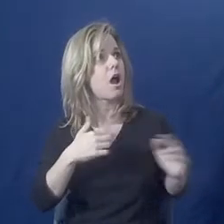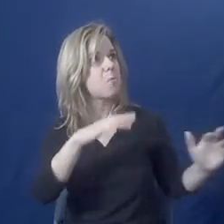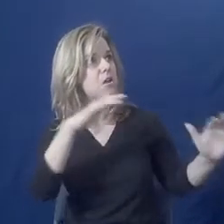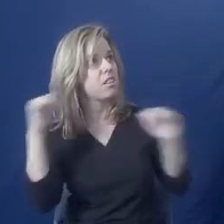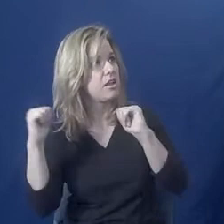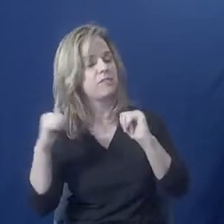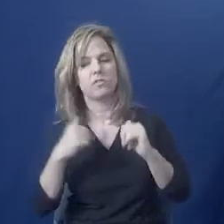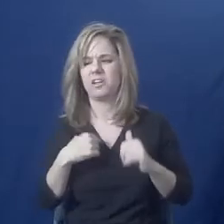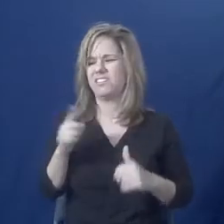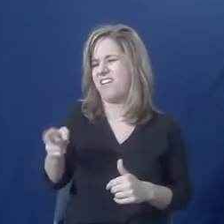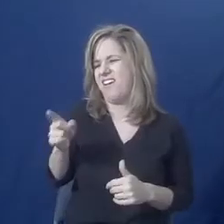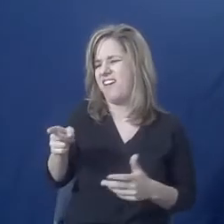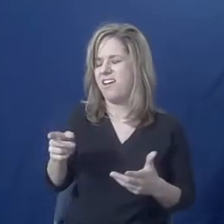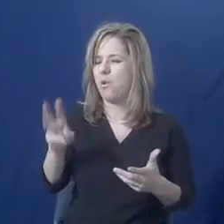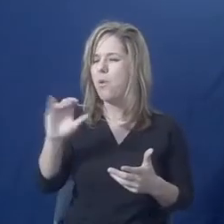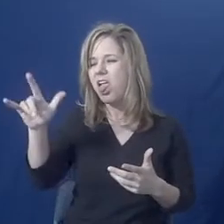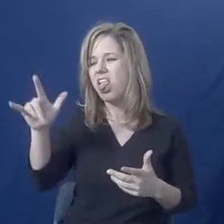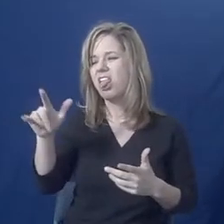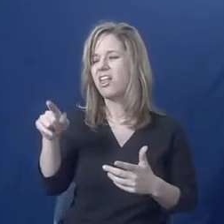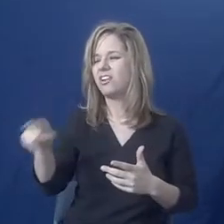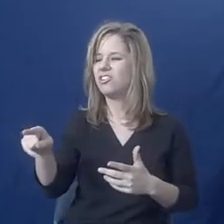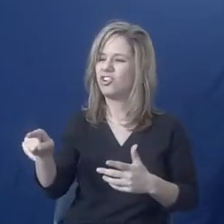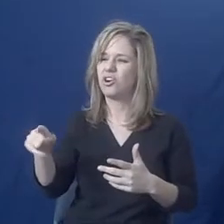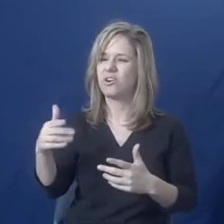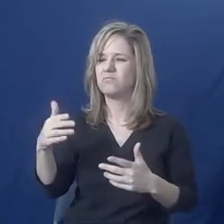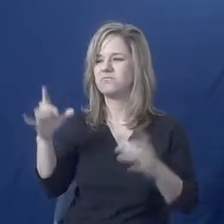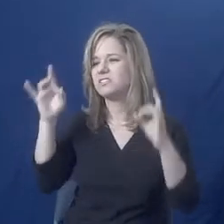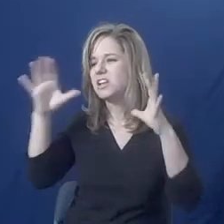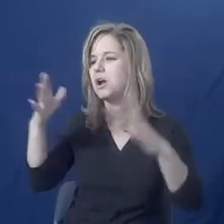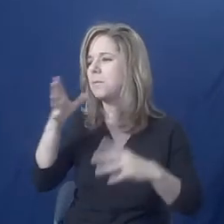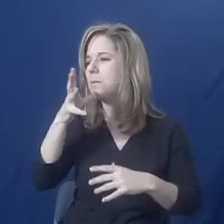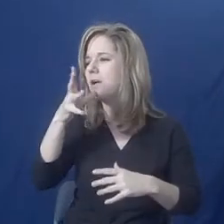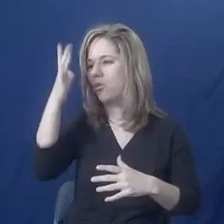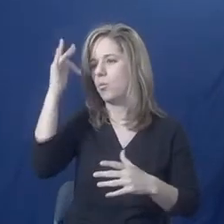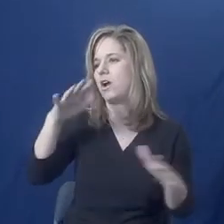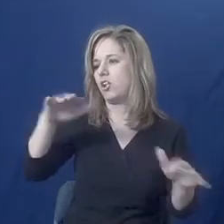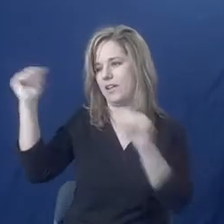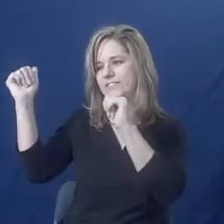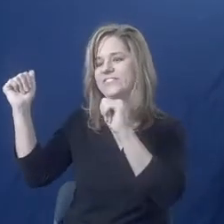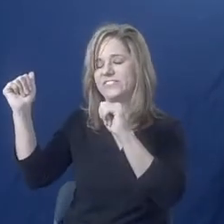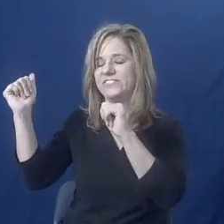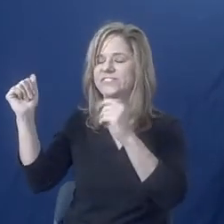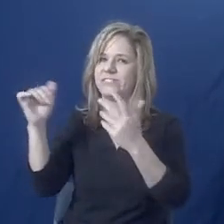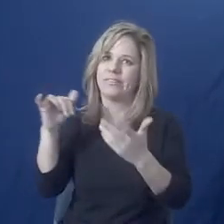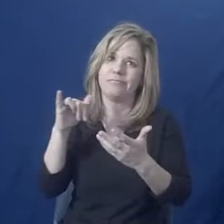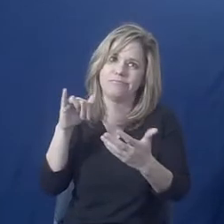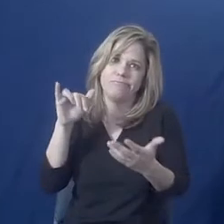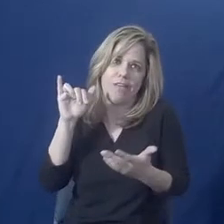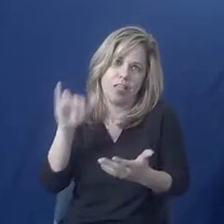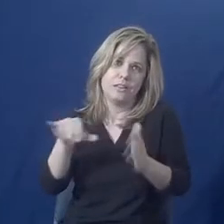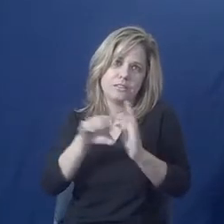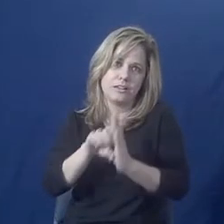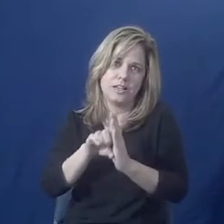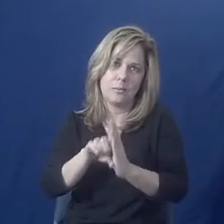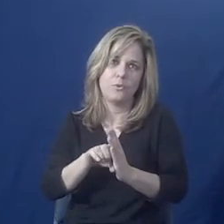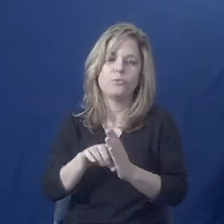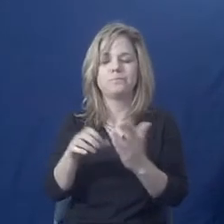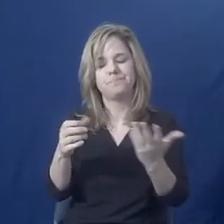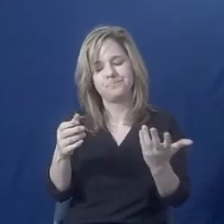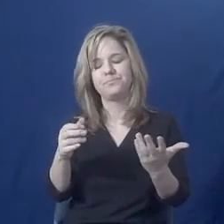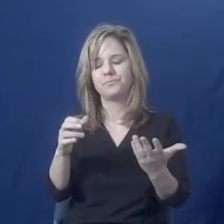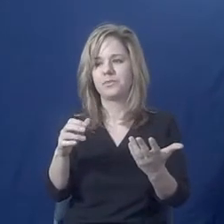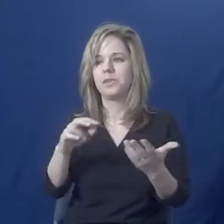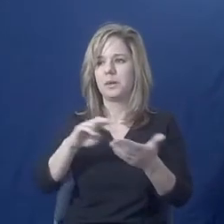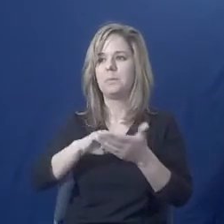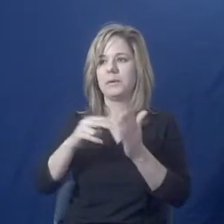the batterer can say, well, you know, you're a bad mother because you're going to leave. So the psychological harm